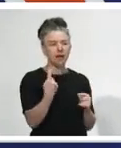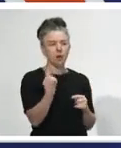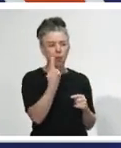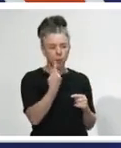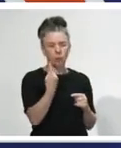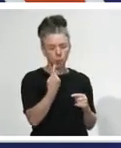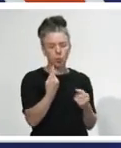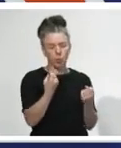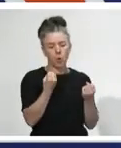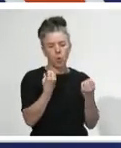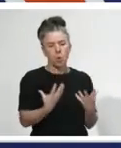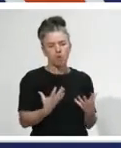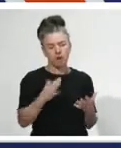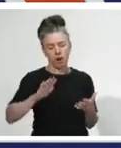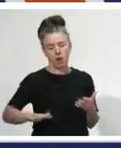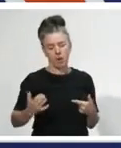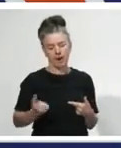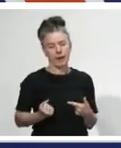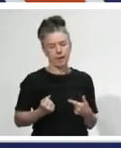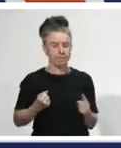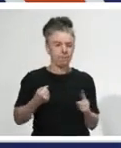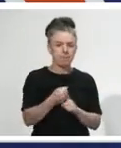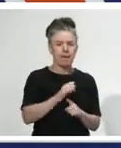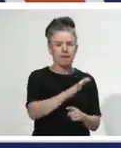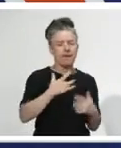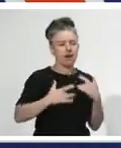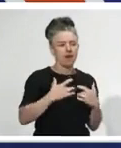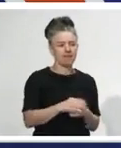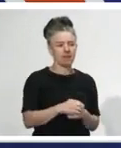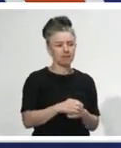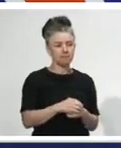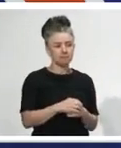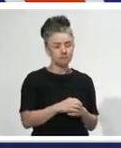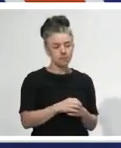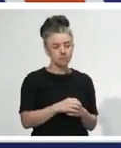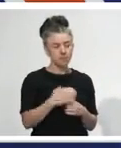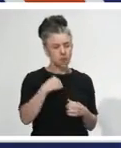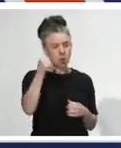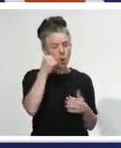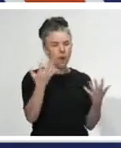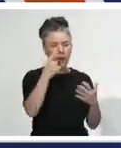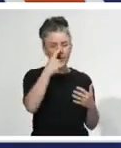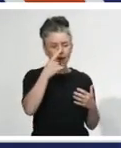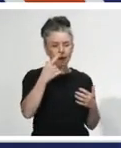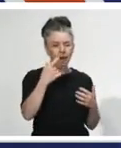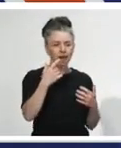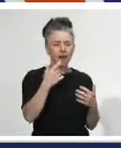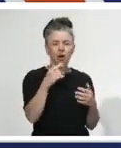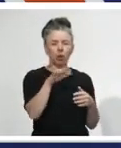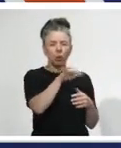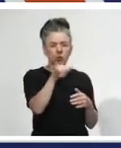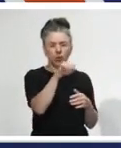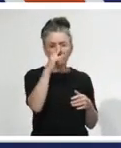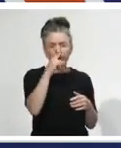profoundly affected by low incomes, who are more likely to work in precarious areas of work so where they are more